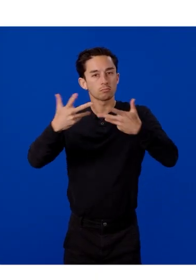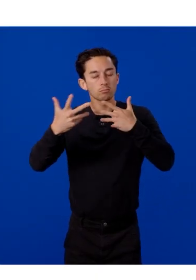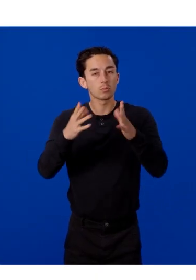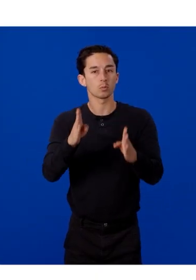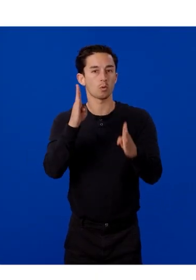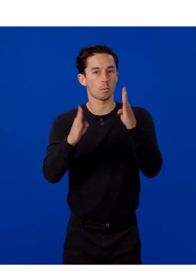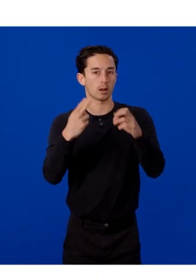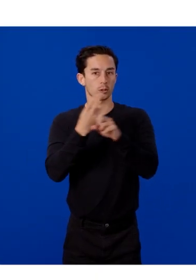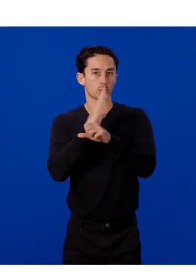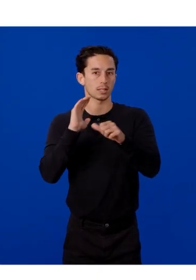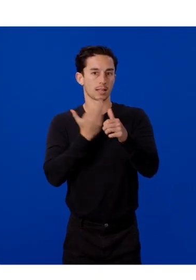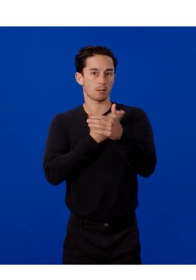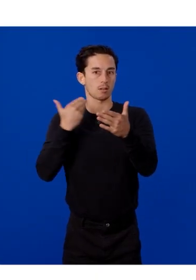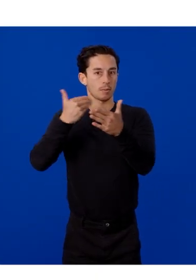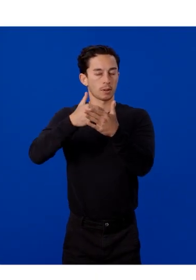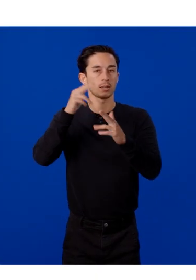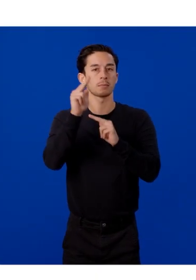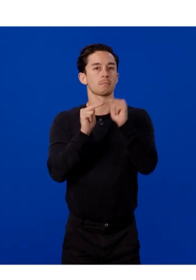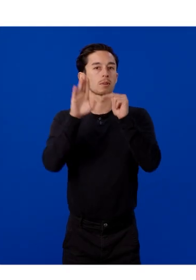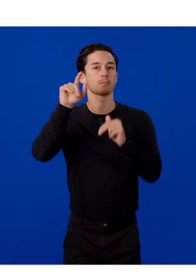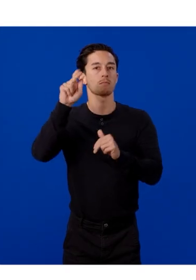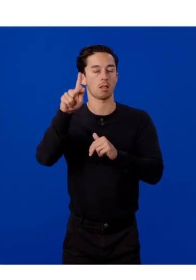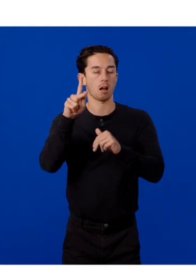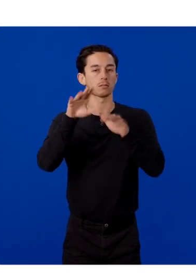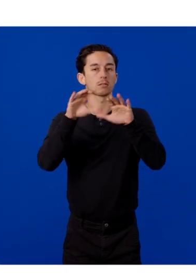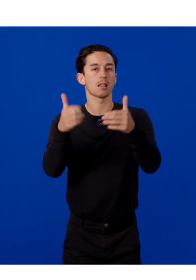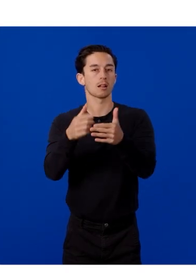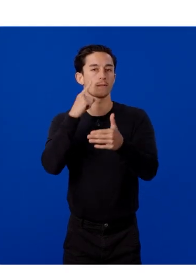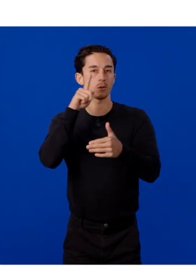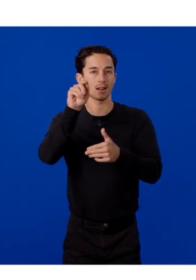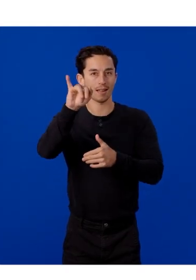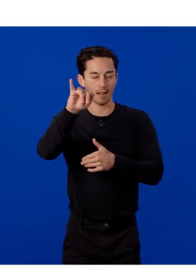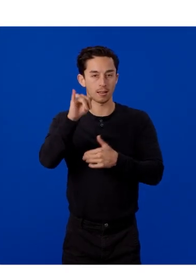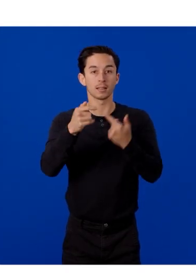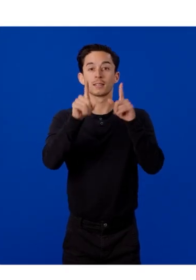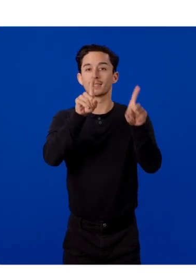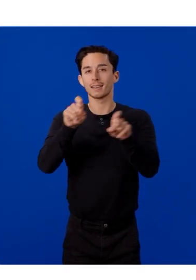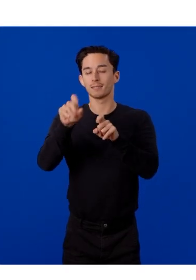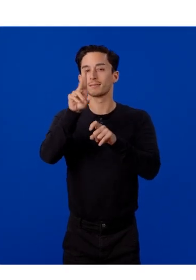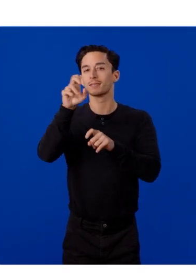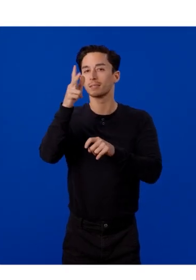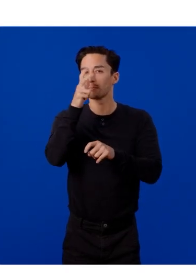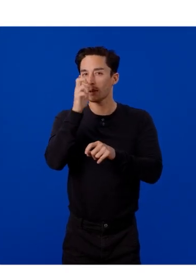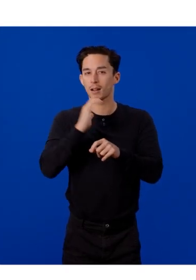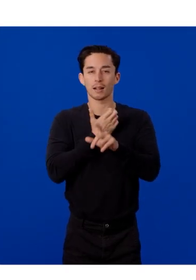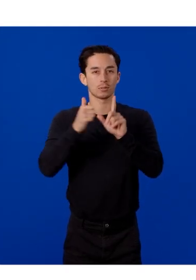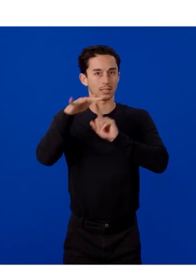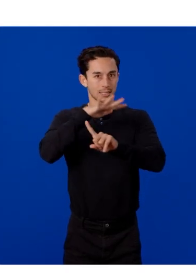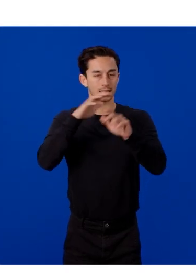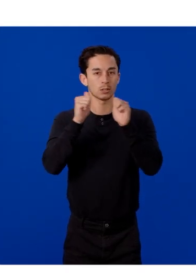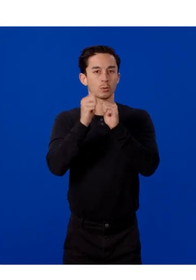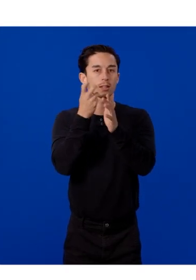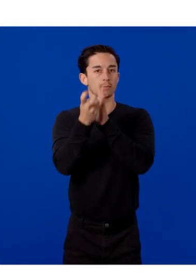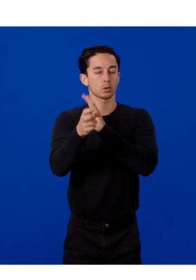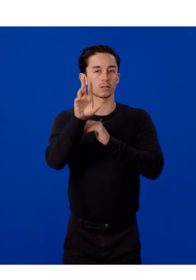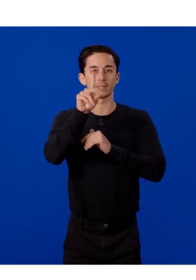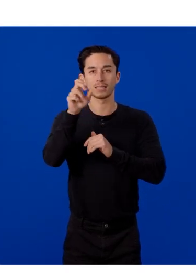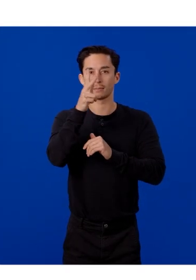robot using our upcoming building blocks collection for AI. We'll test and debug our scene with the immersive debugger, and